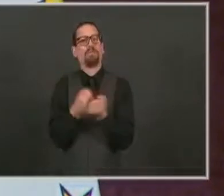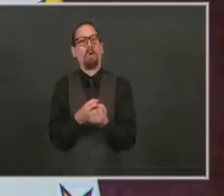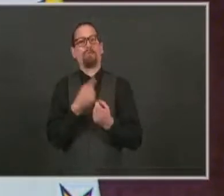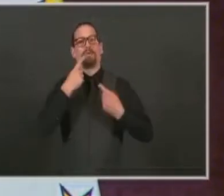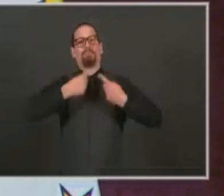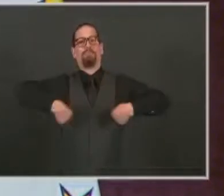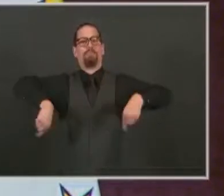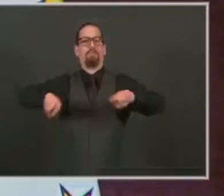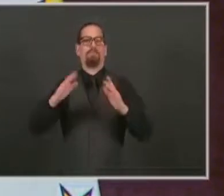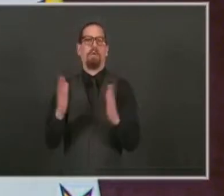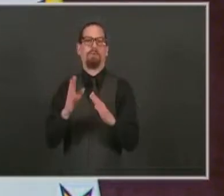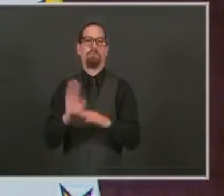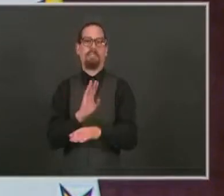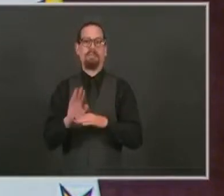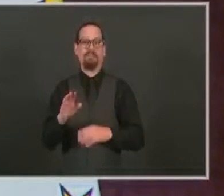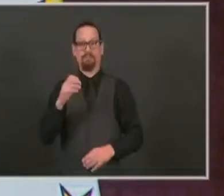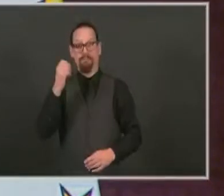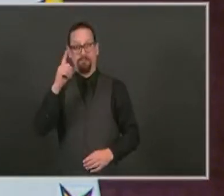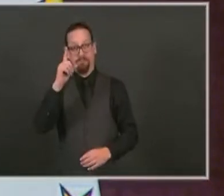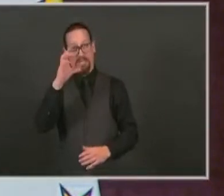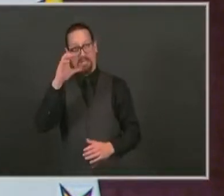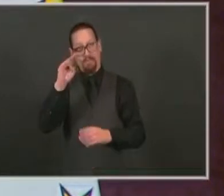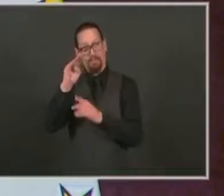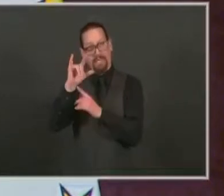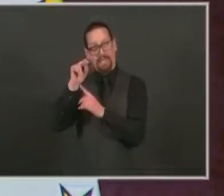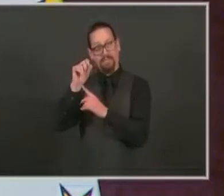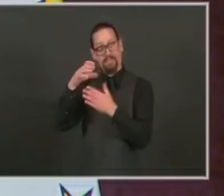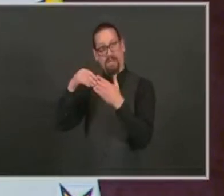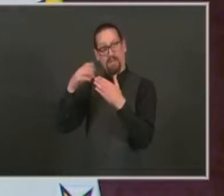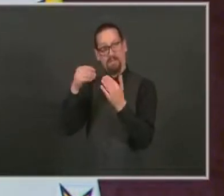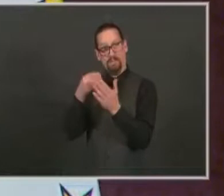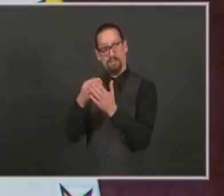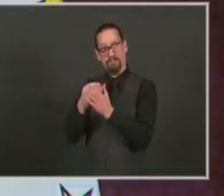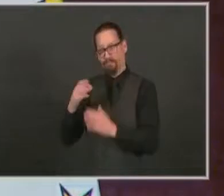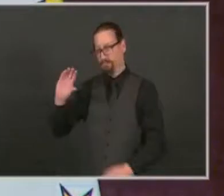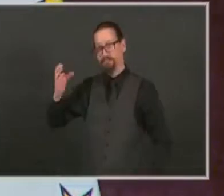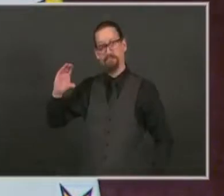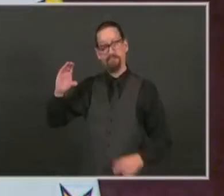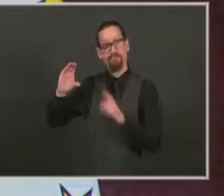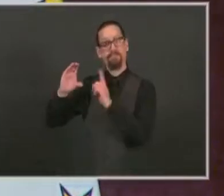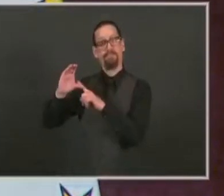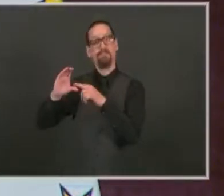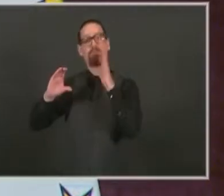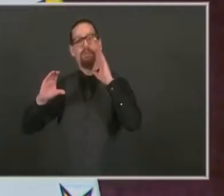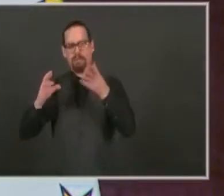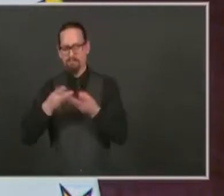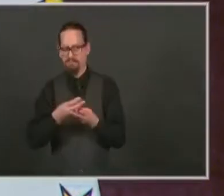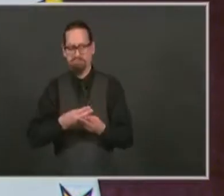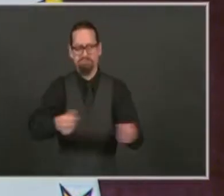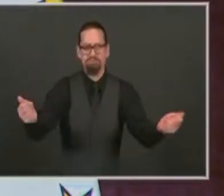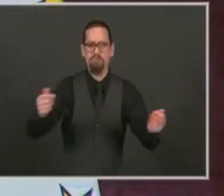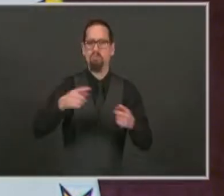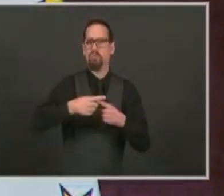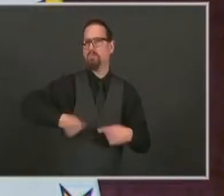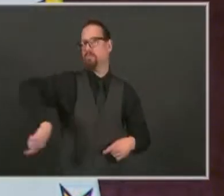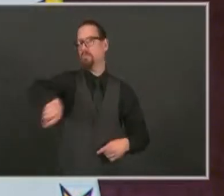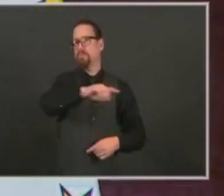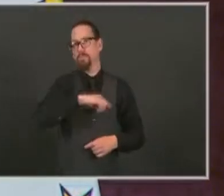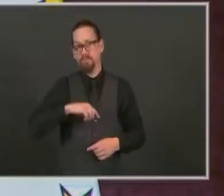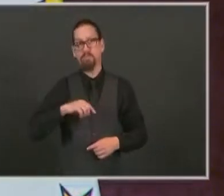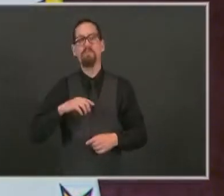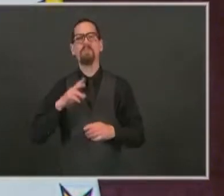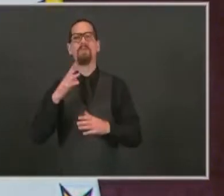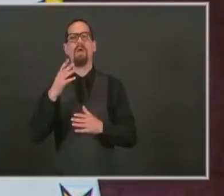it's $100 million that we're going to put out. By the way, I've also been asked this. The $100 million I'm announcing